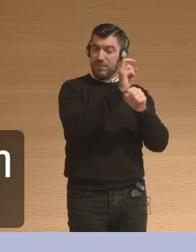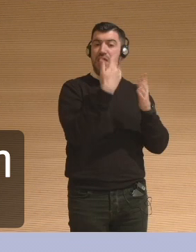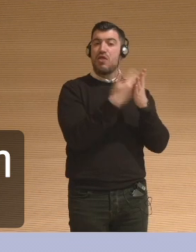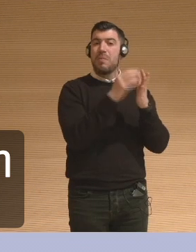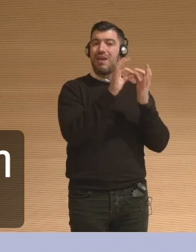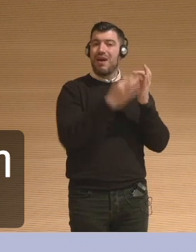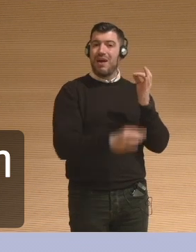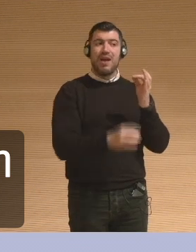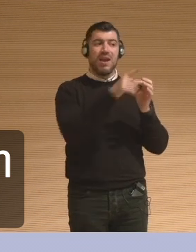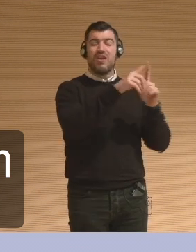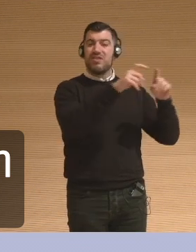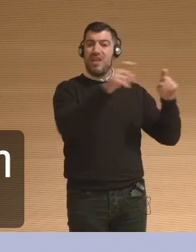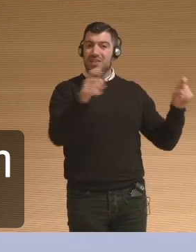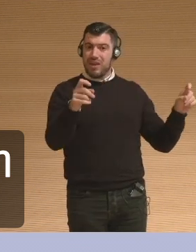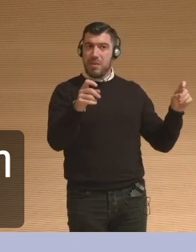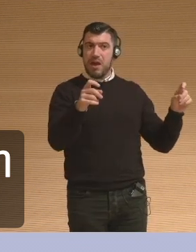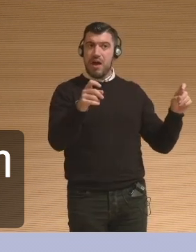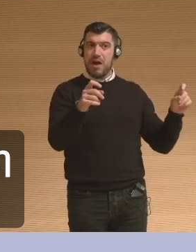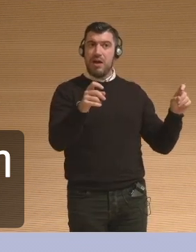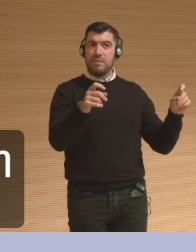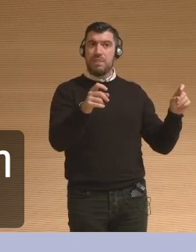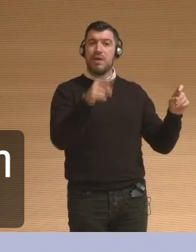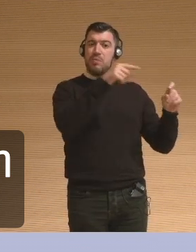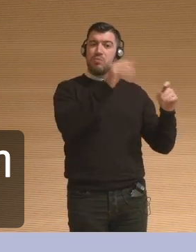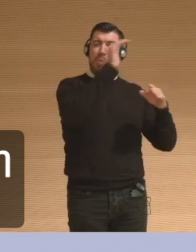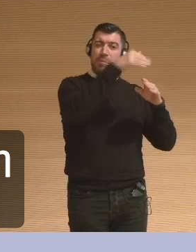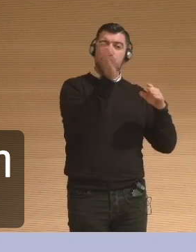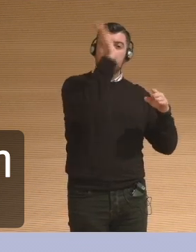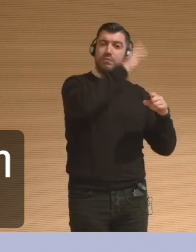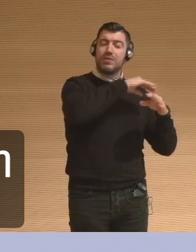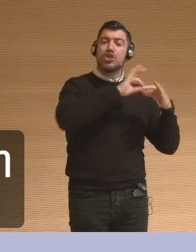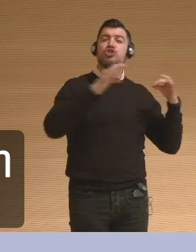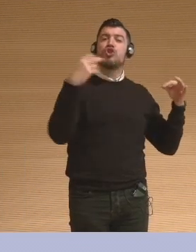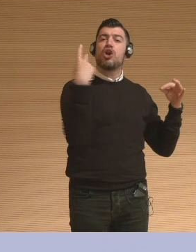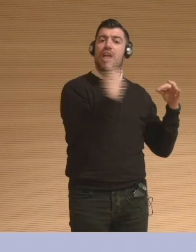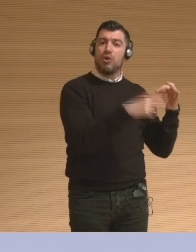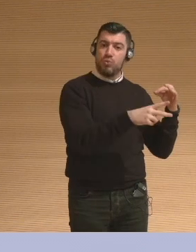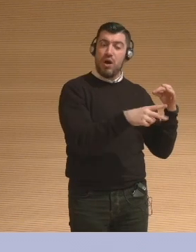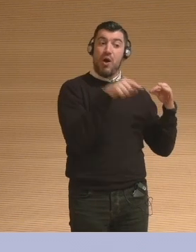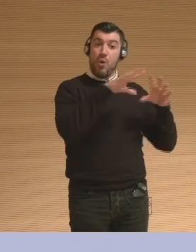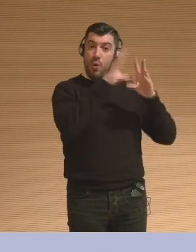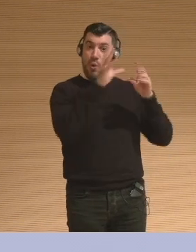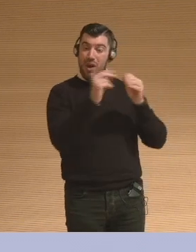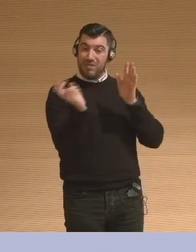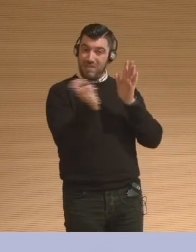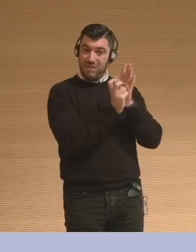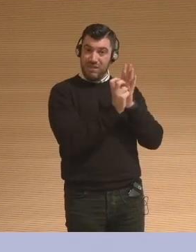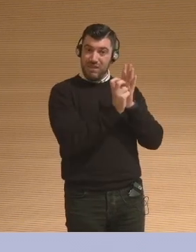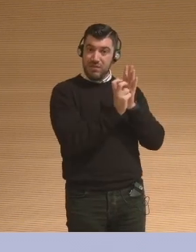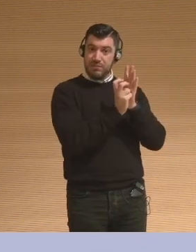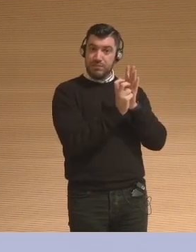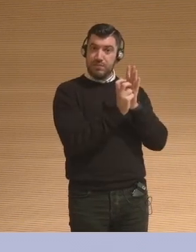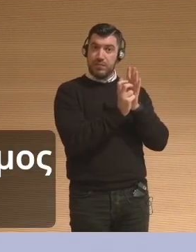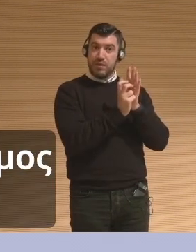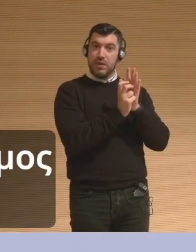the visitor and their emotional and well-being status? Hmm. That's a really, really